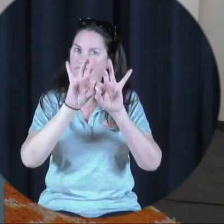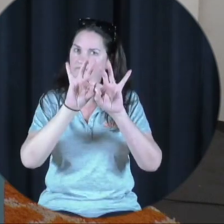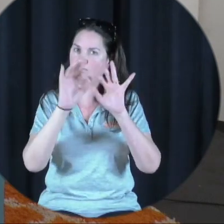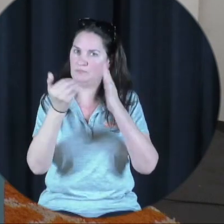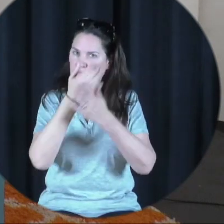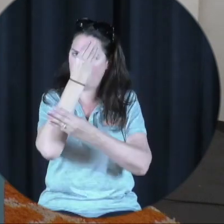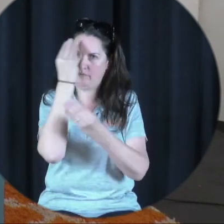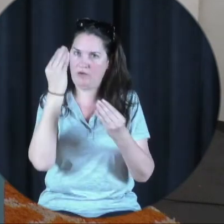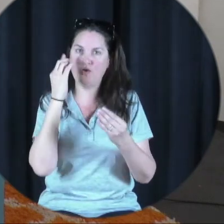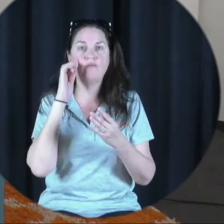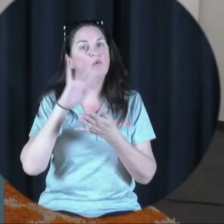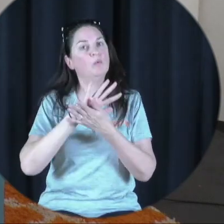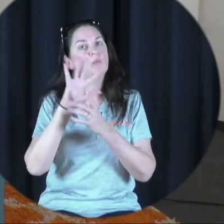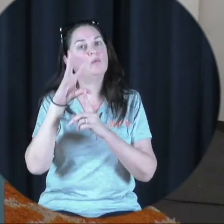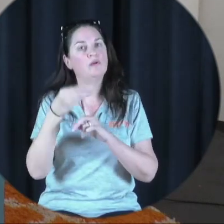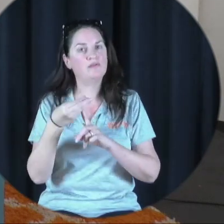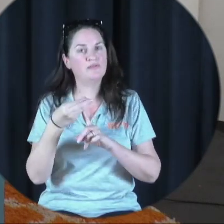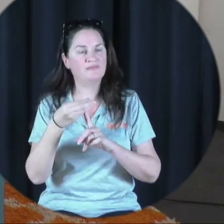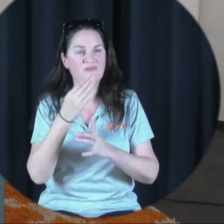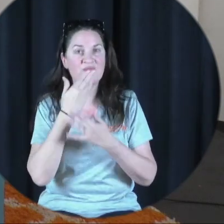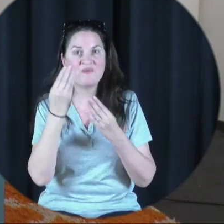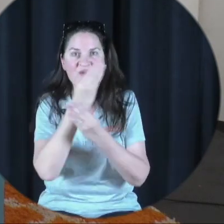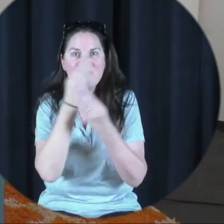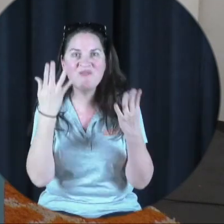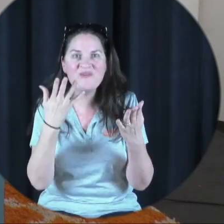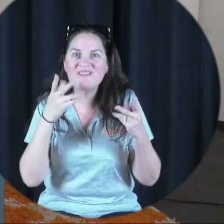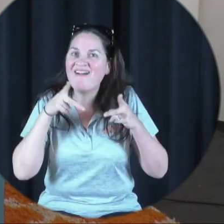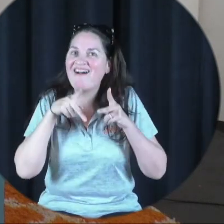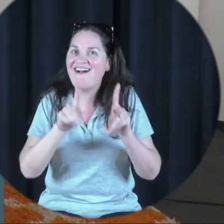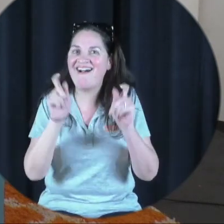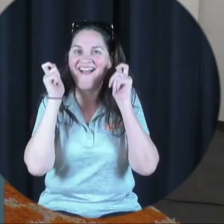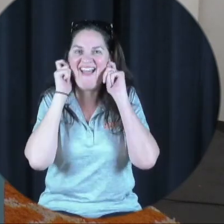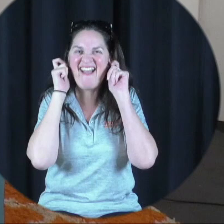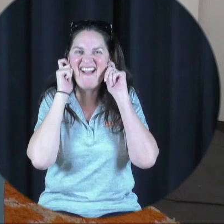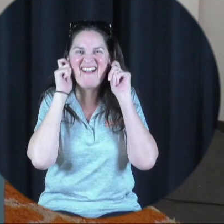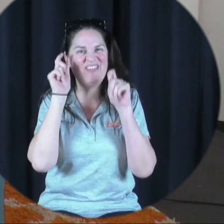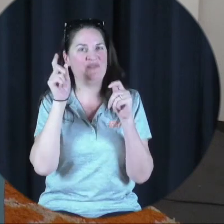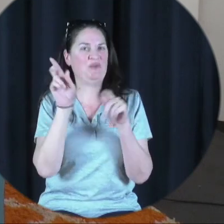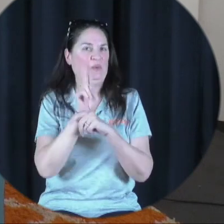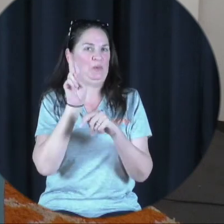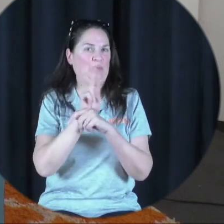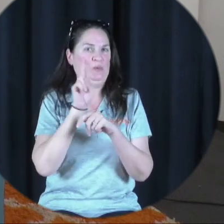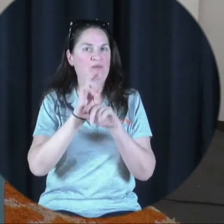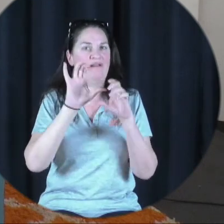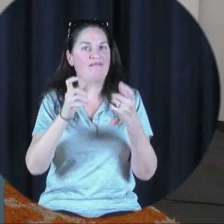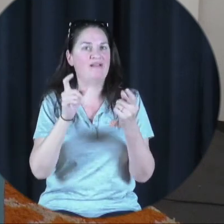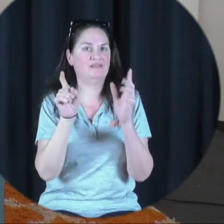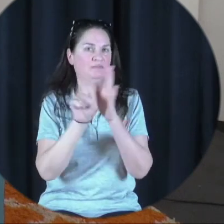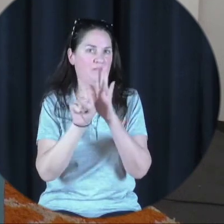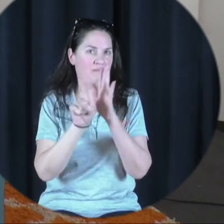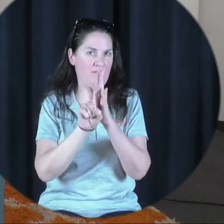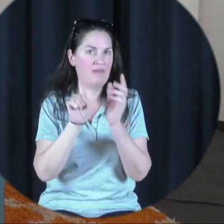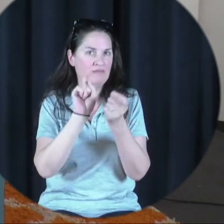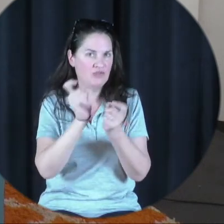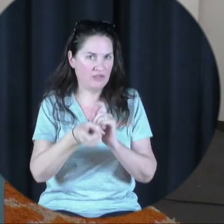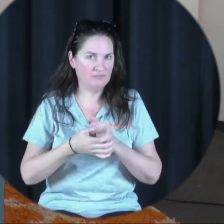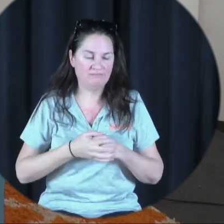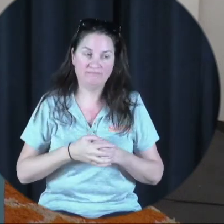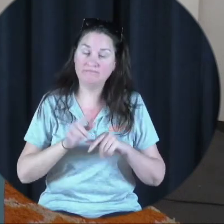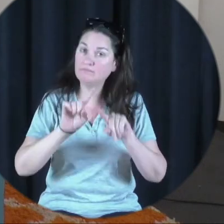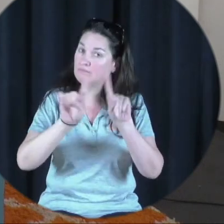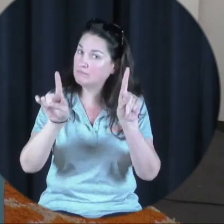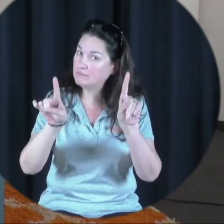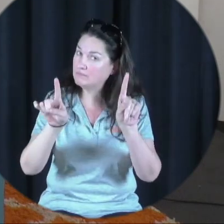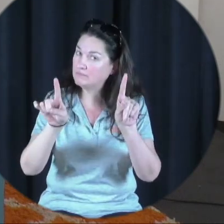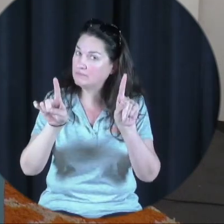for our school culture. Good news, we are now allowing headphones to be used during class changes. Here's the kicker,